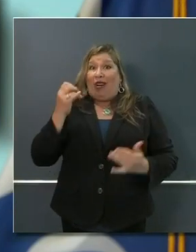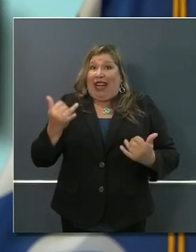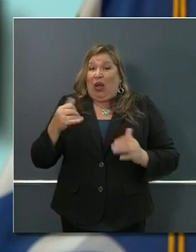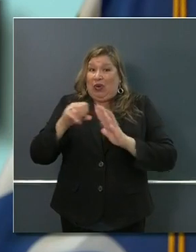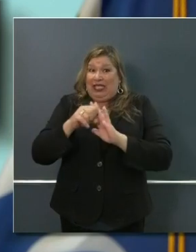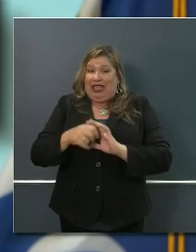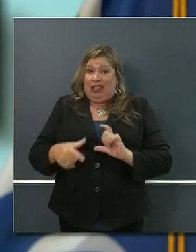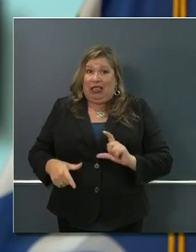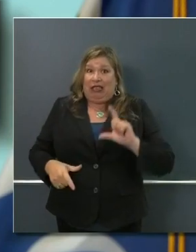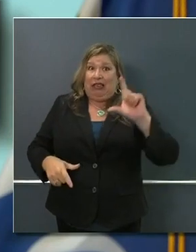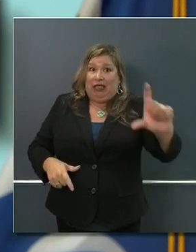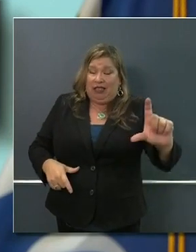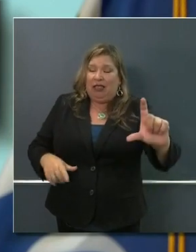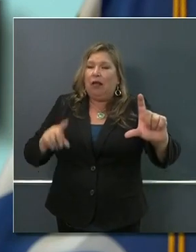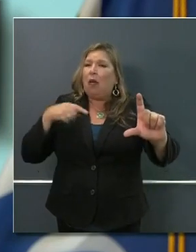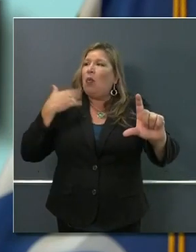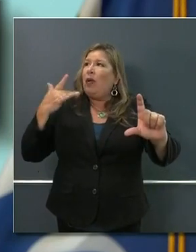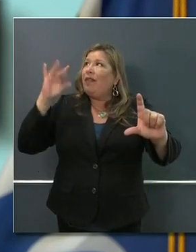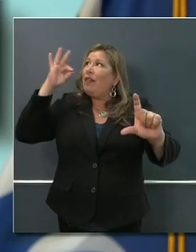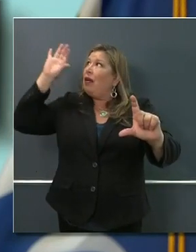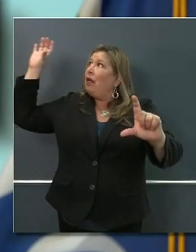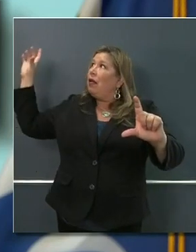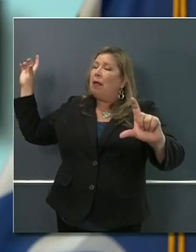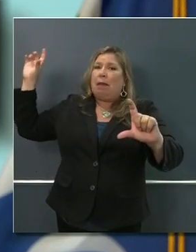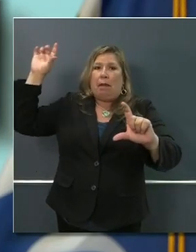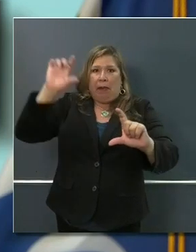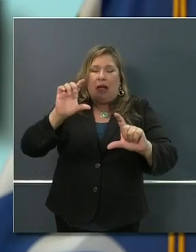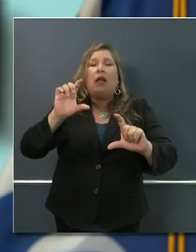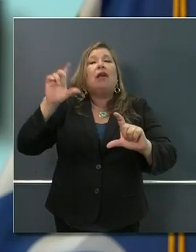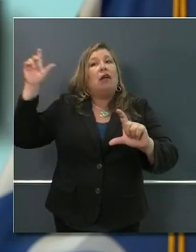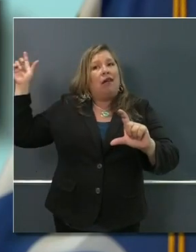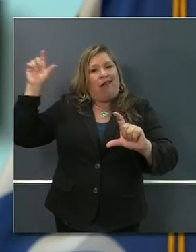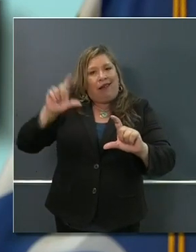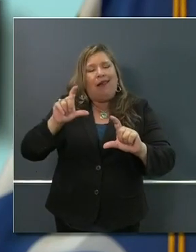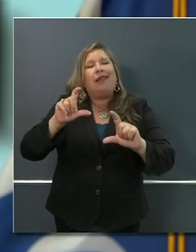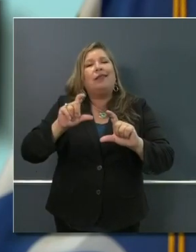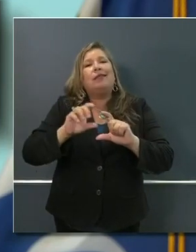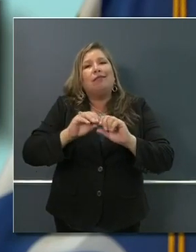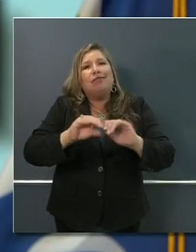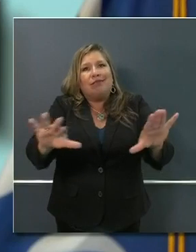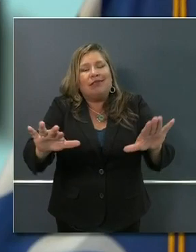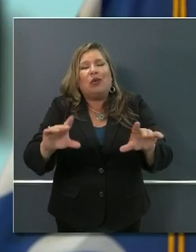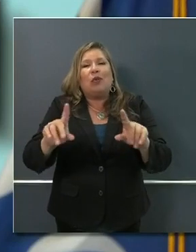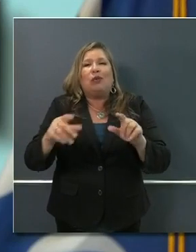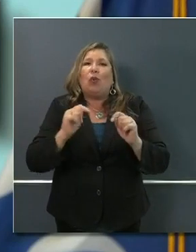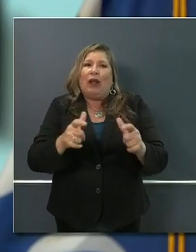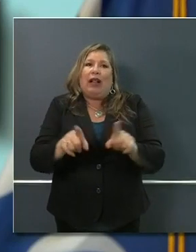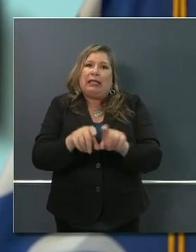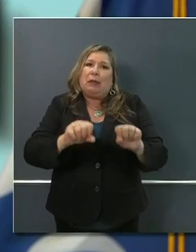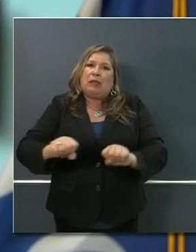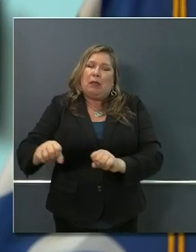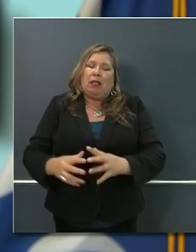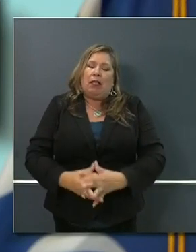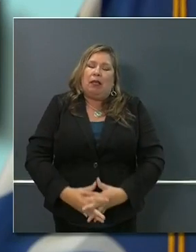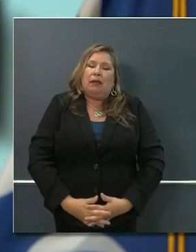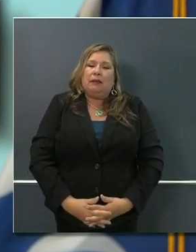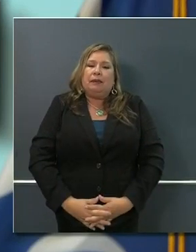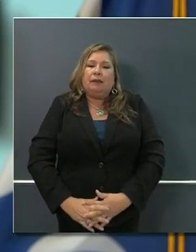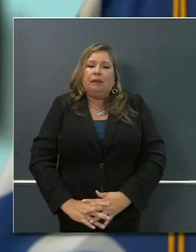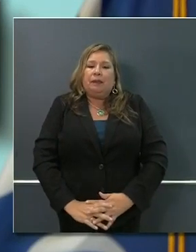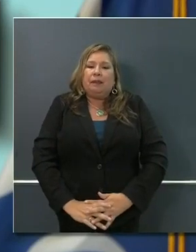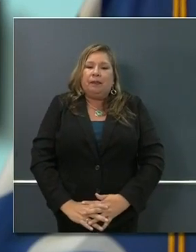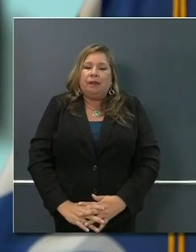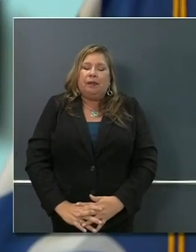reimbursements come into place, we're able to get those dollars down to the local level as quickly as possible. Liz Krutz, KGO.